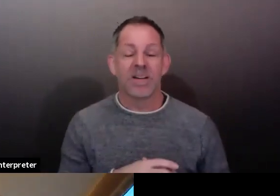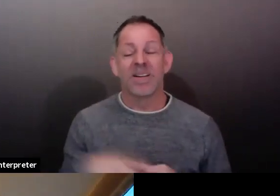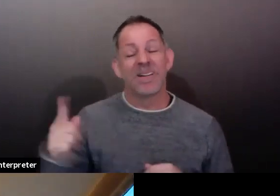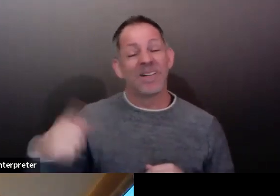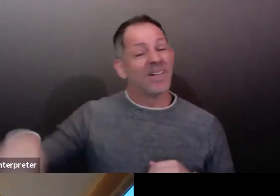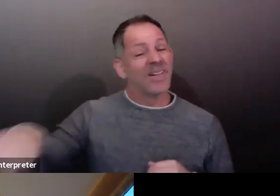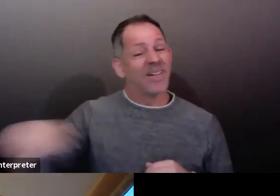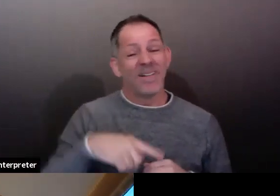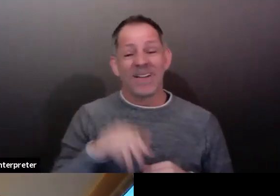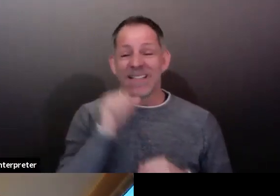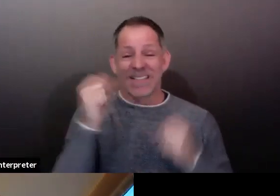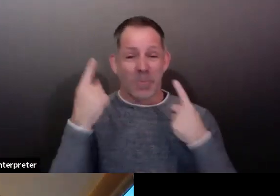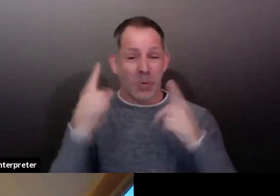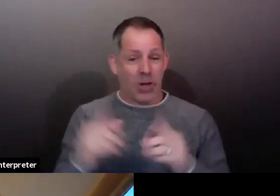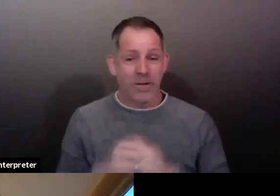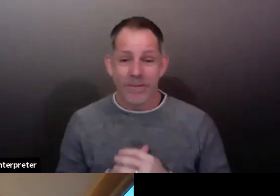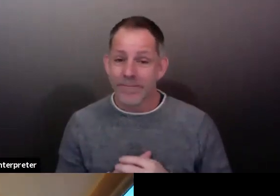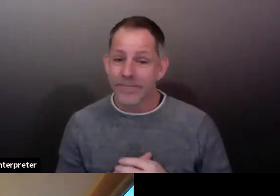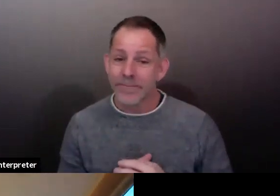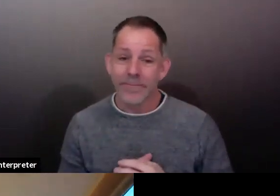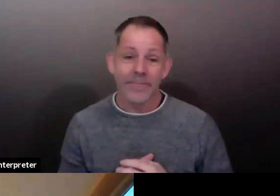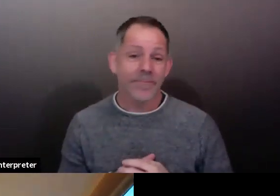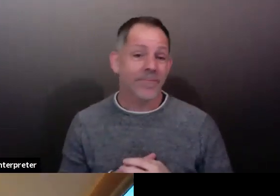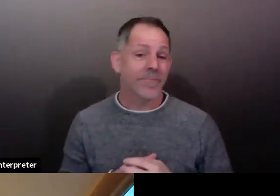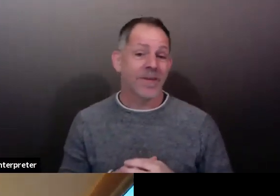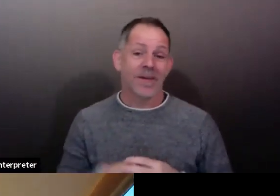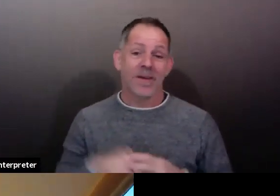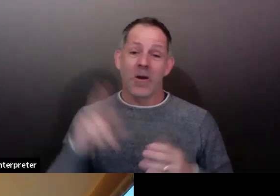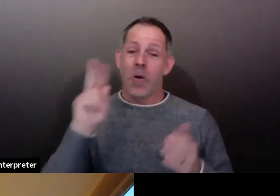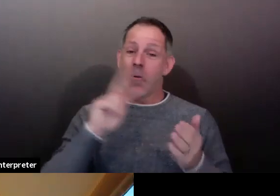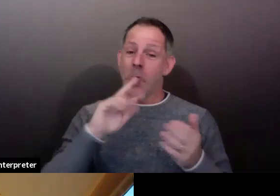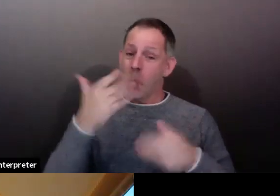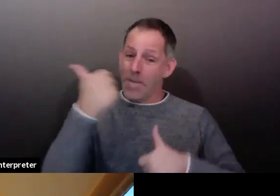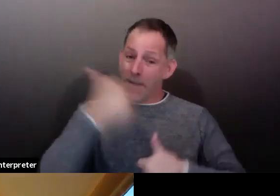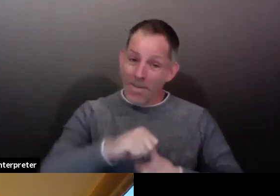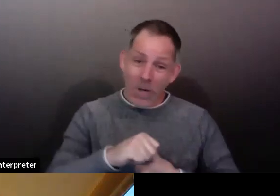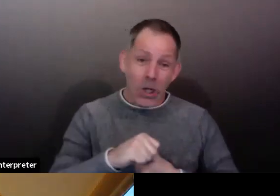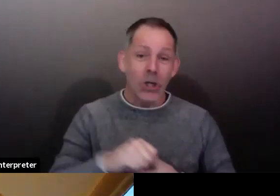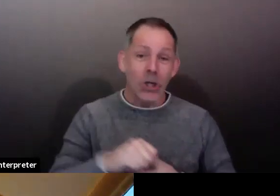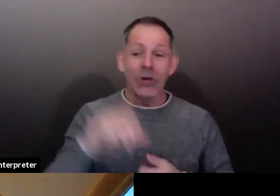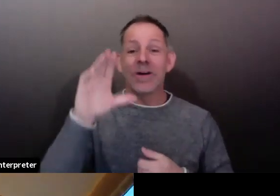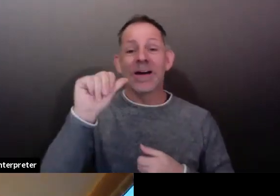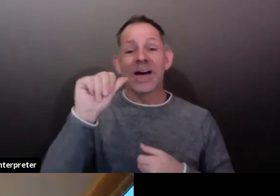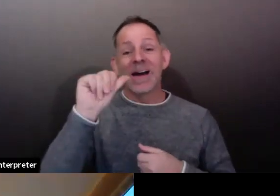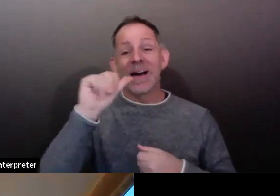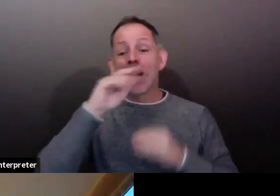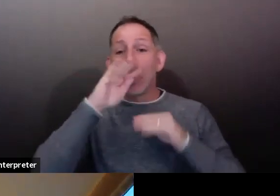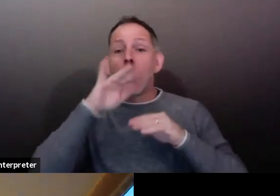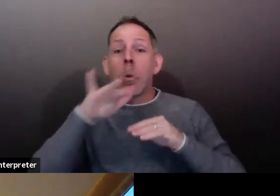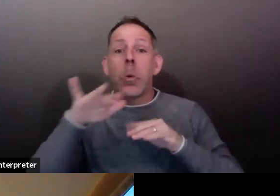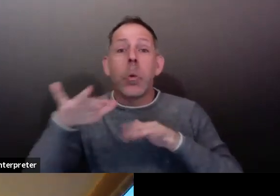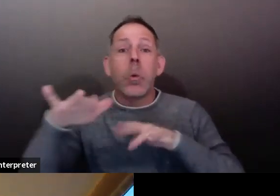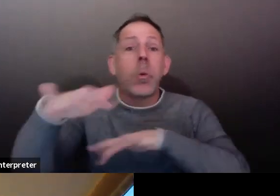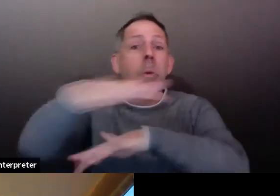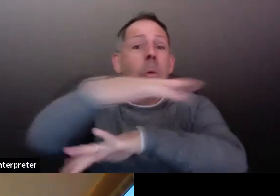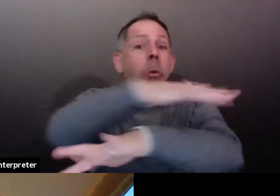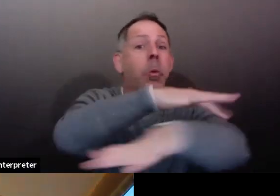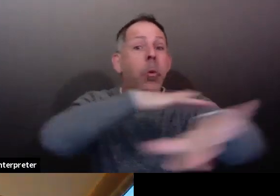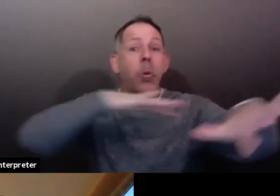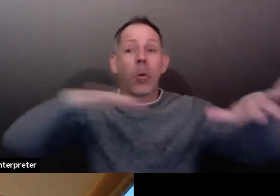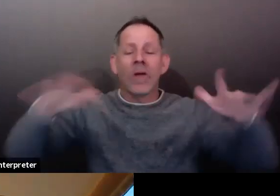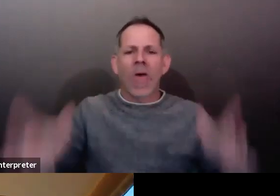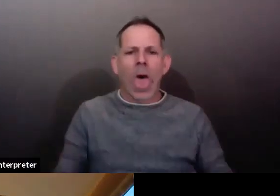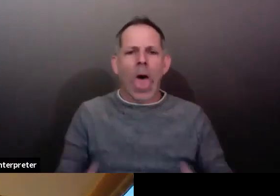when they breathe, speak, sing, cough, sneeze, it's all, all of that is